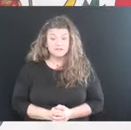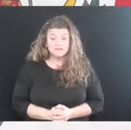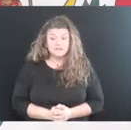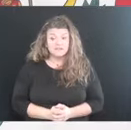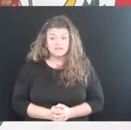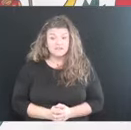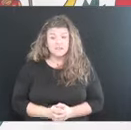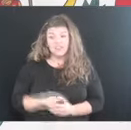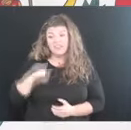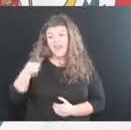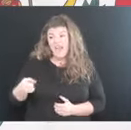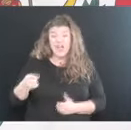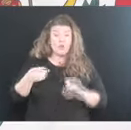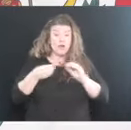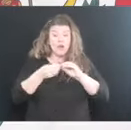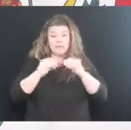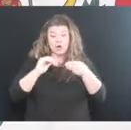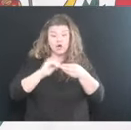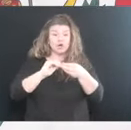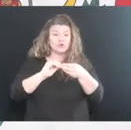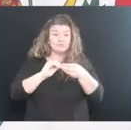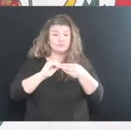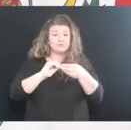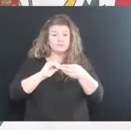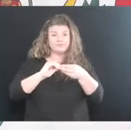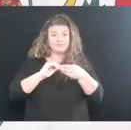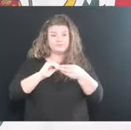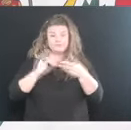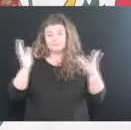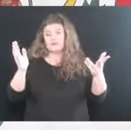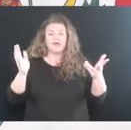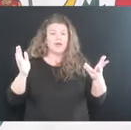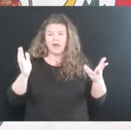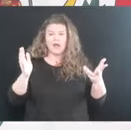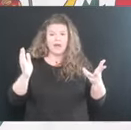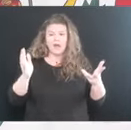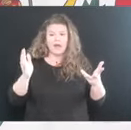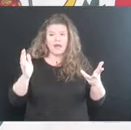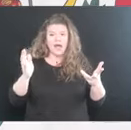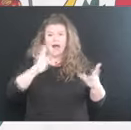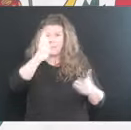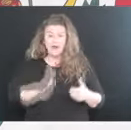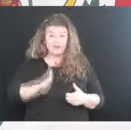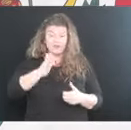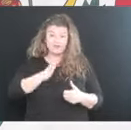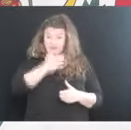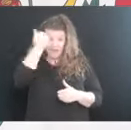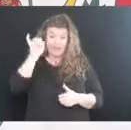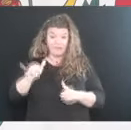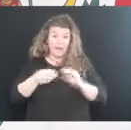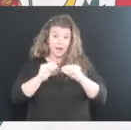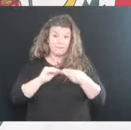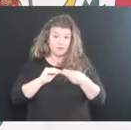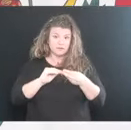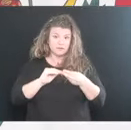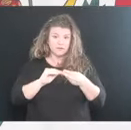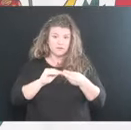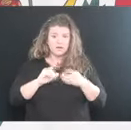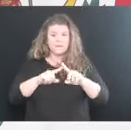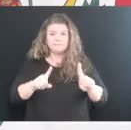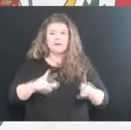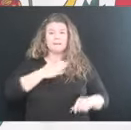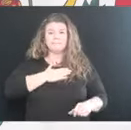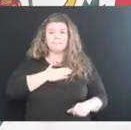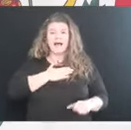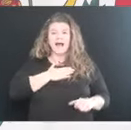were number and I remember the number and I won't forget the number, but it's not my place